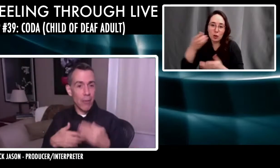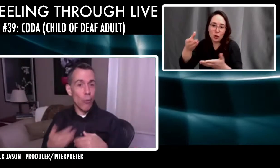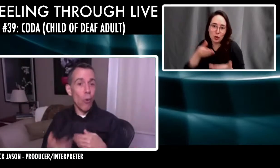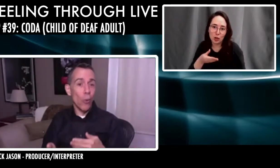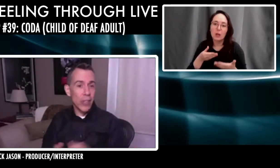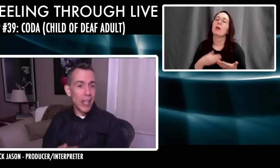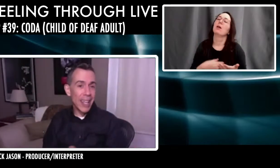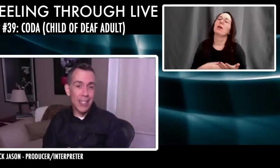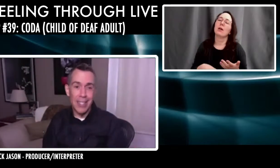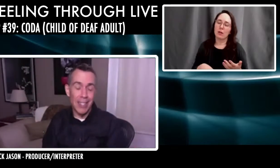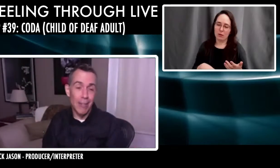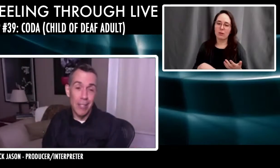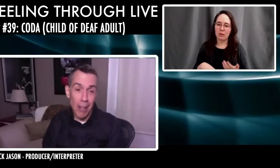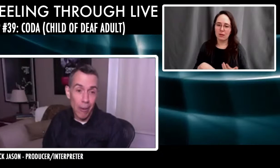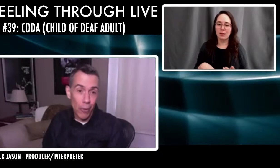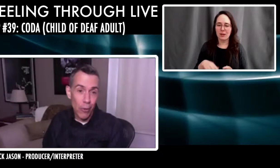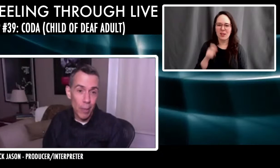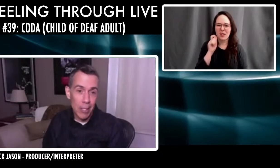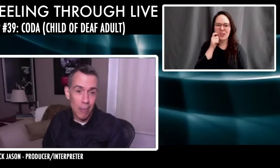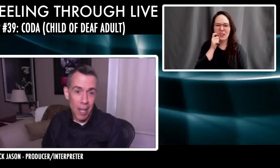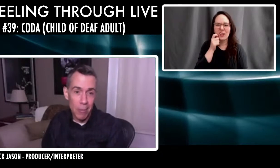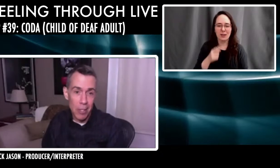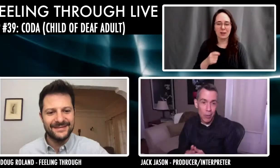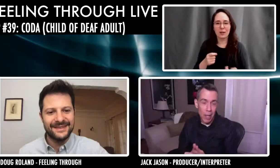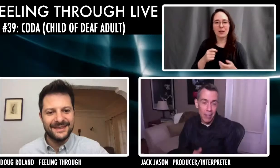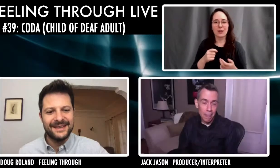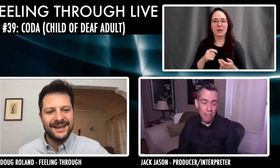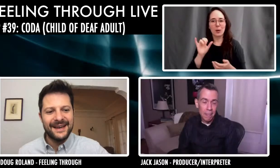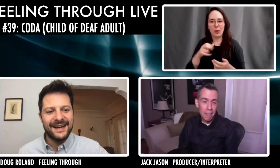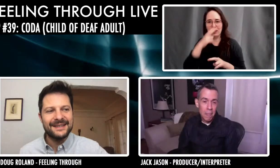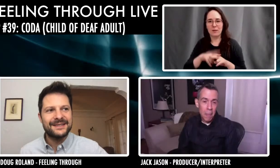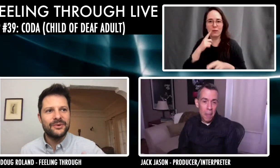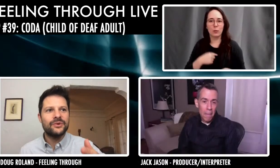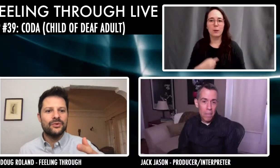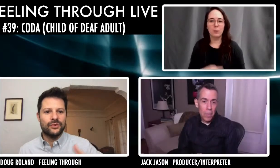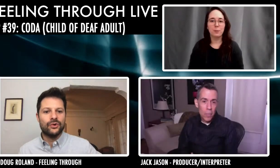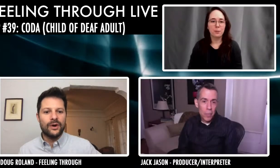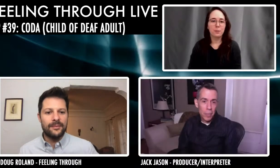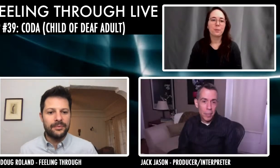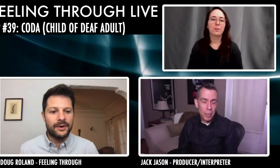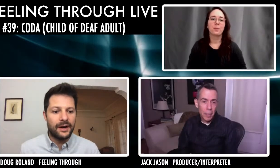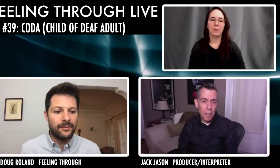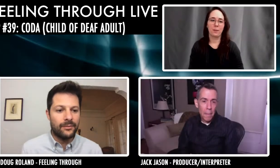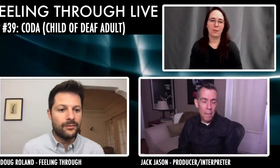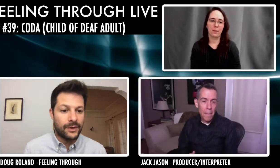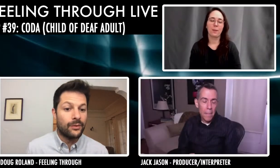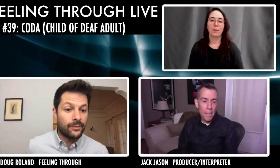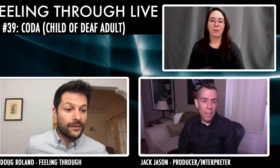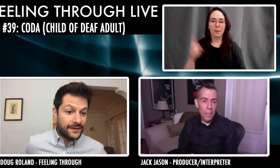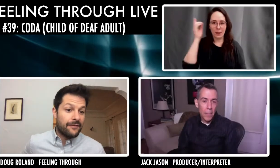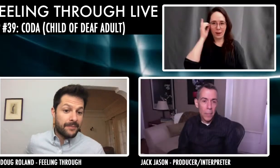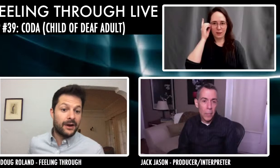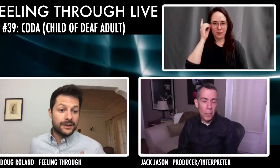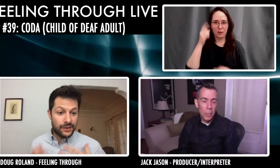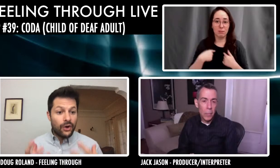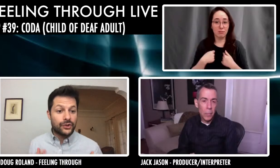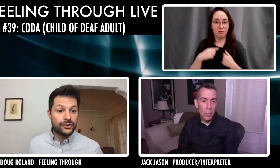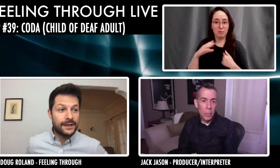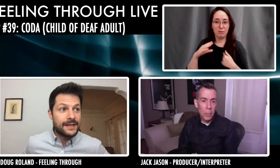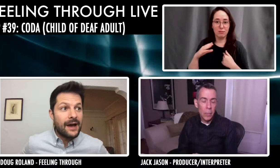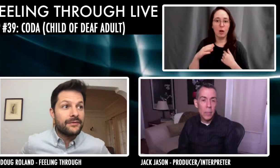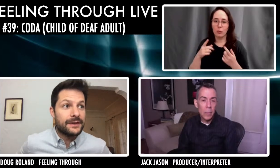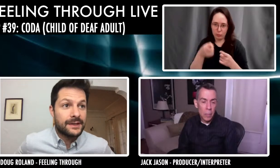taking on different roles. And it's, a, it's a lot of fun for me sometimes to do that. As someone who grew up, um, you know, with deaf parents,